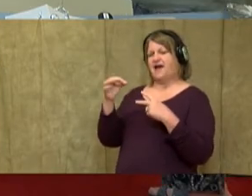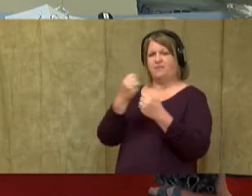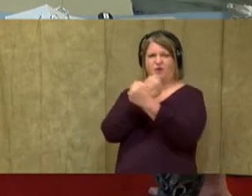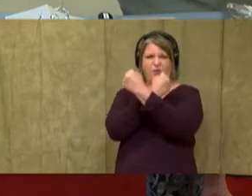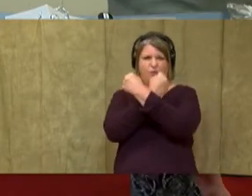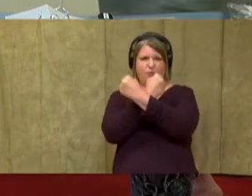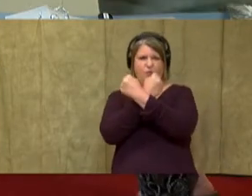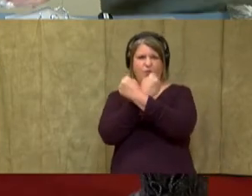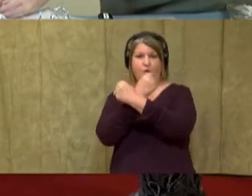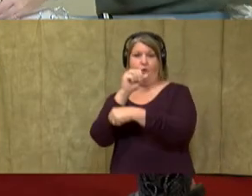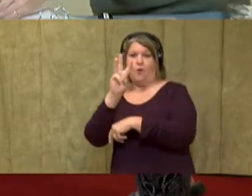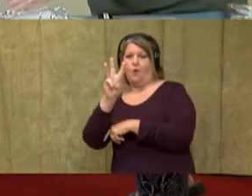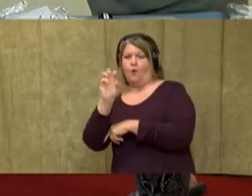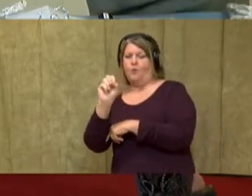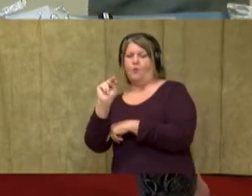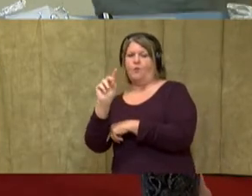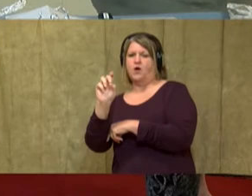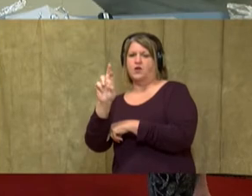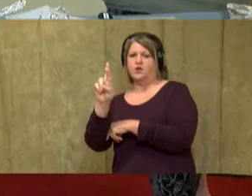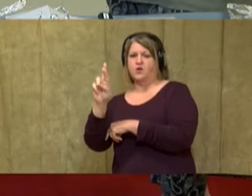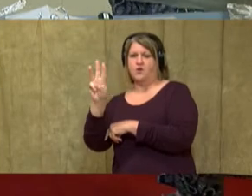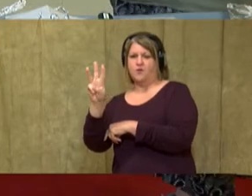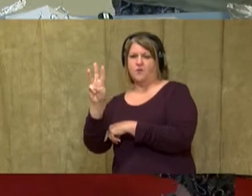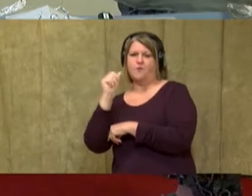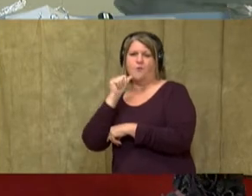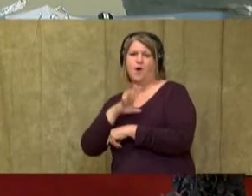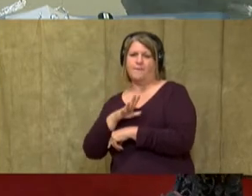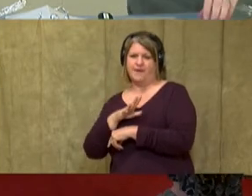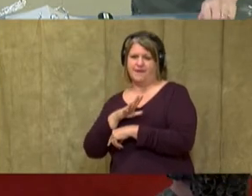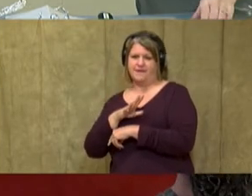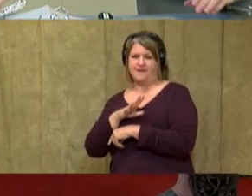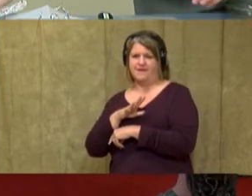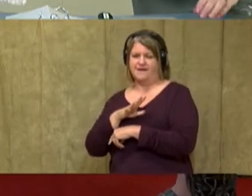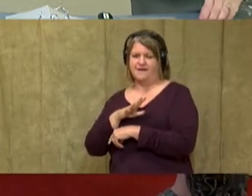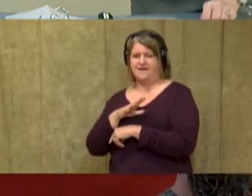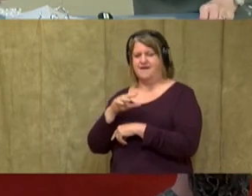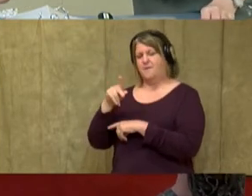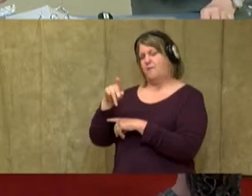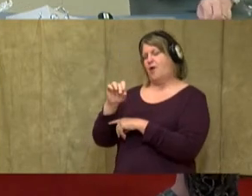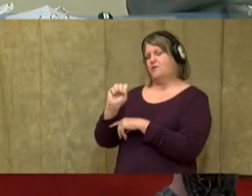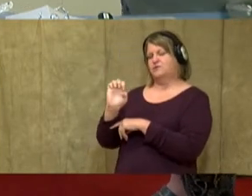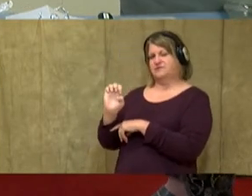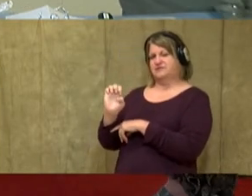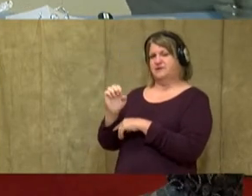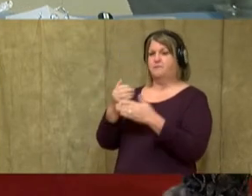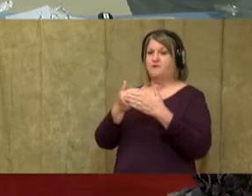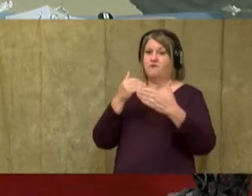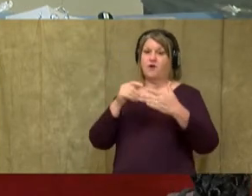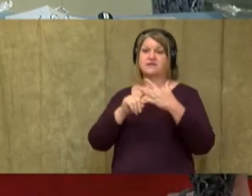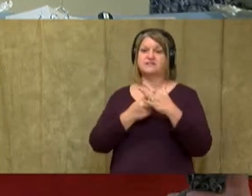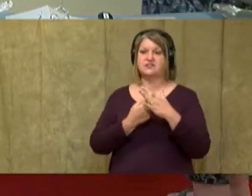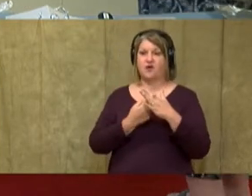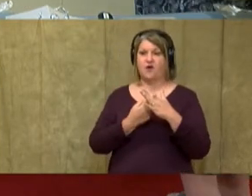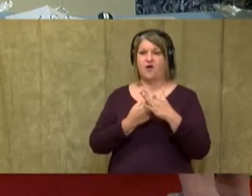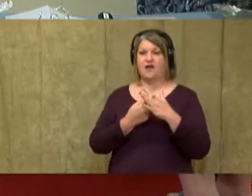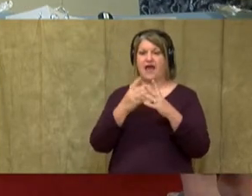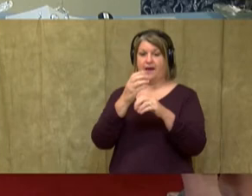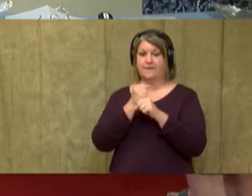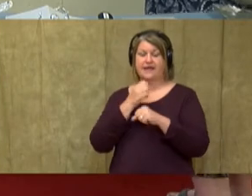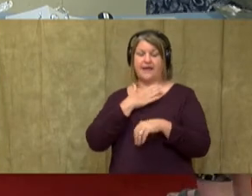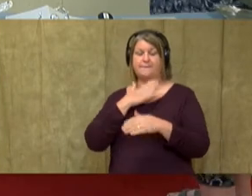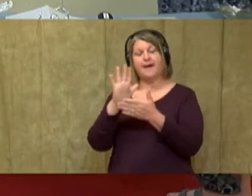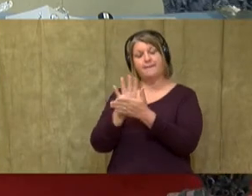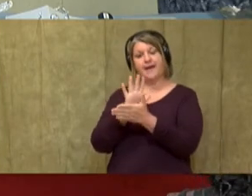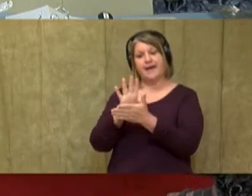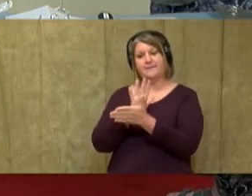pose. I've never done that sculpture before. So before I get going with my pose, I'm going to take my little paper